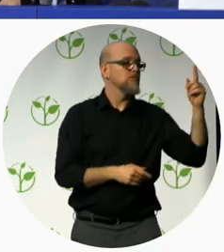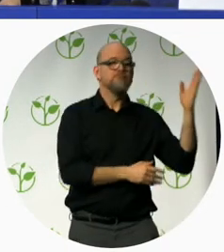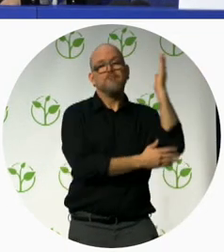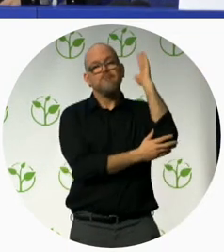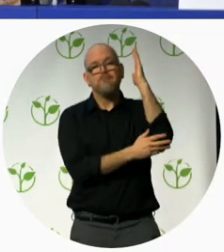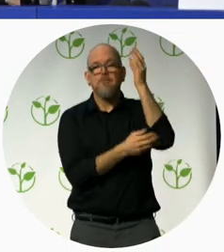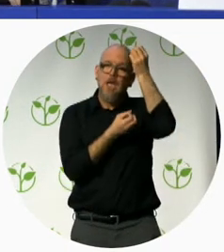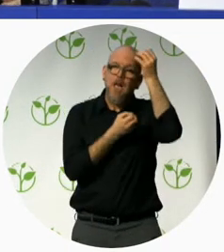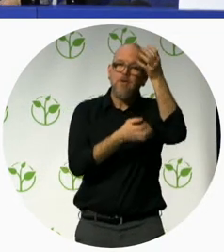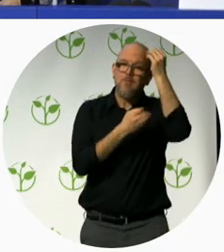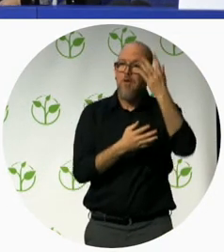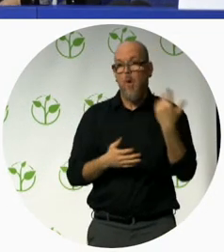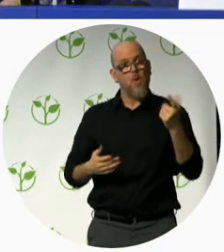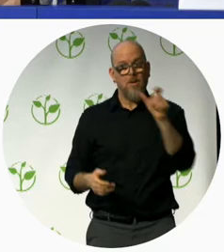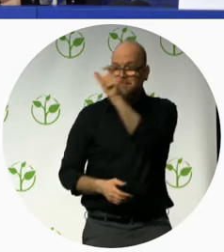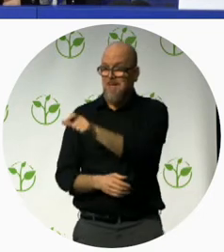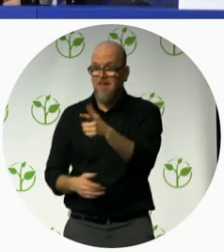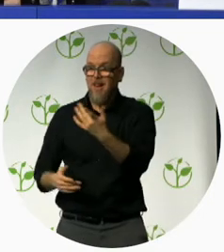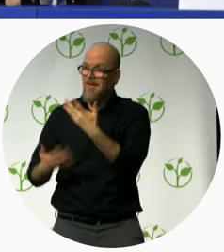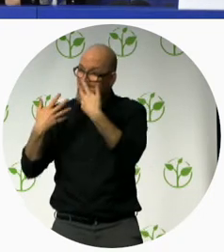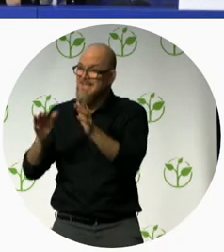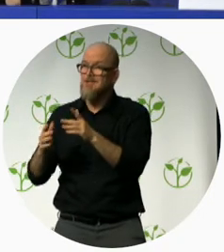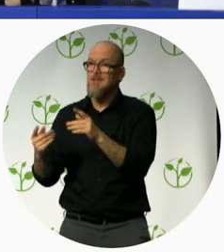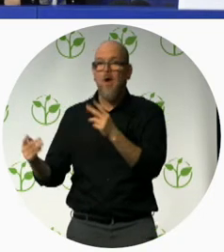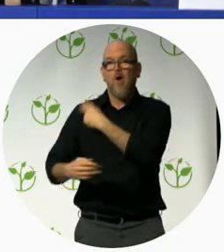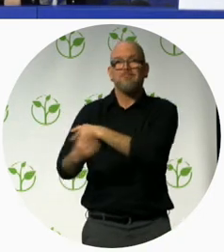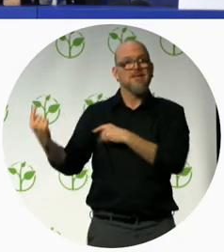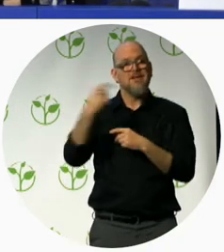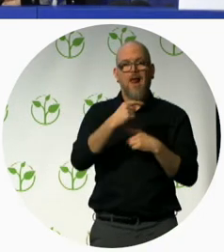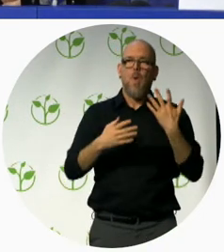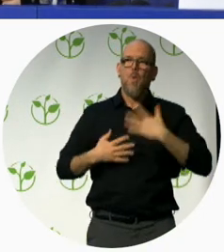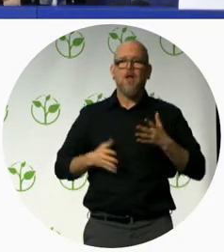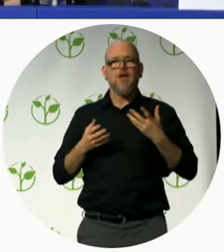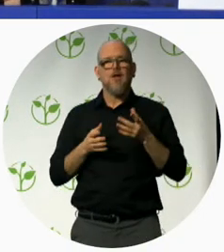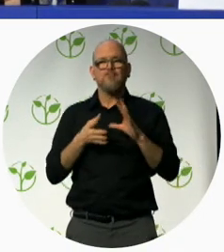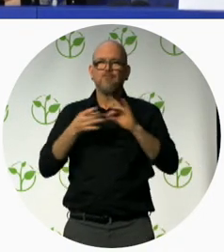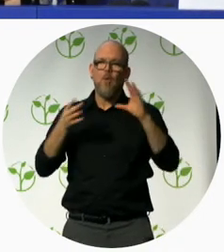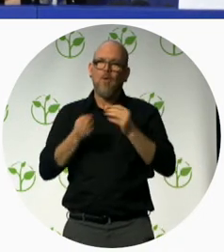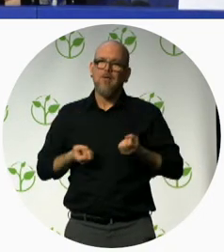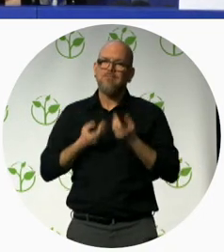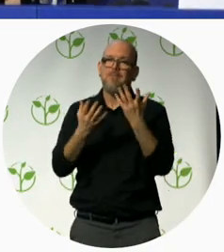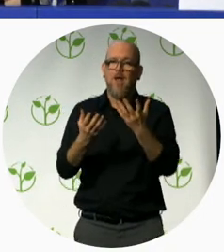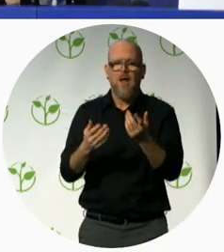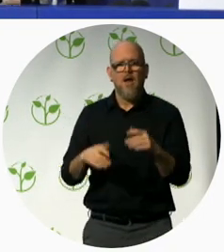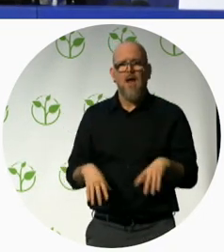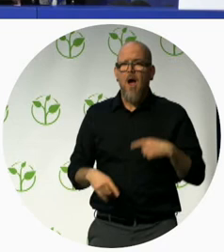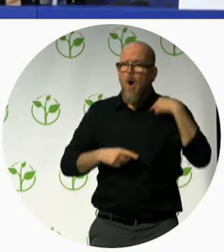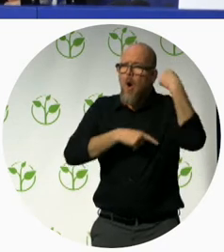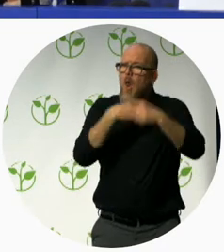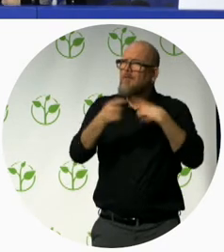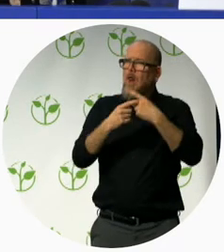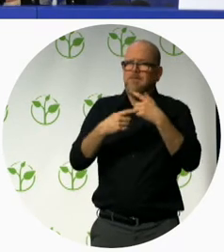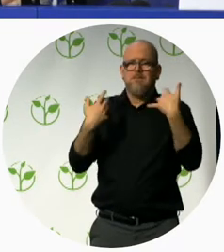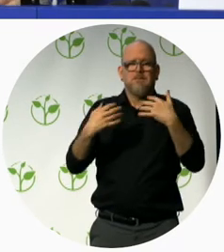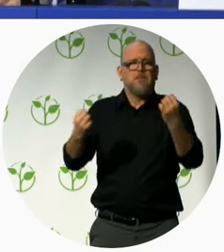disabilities who arrived to ASUTA medical center and made a several hours visit along with the local management to highlighted